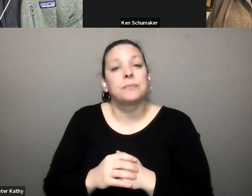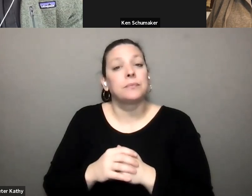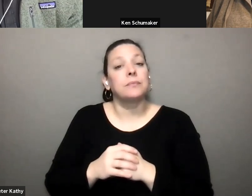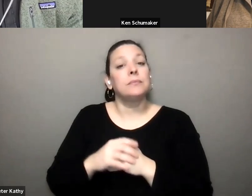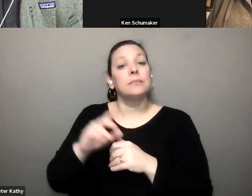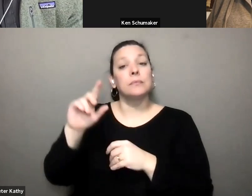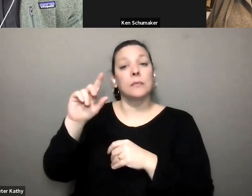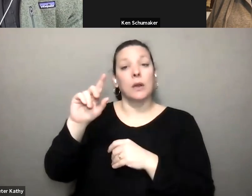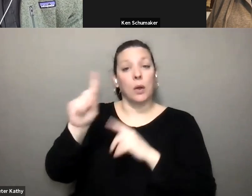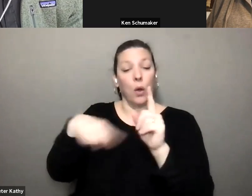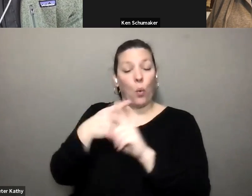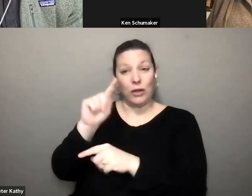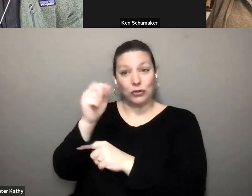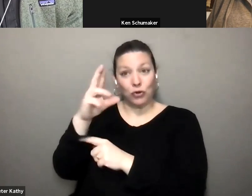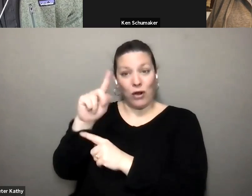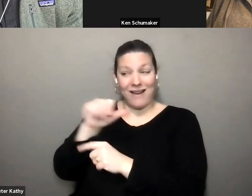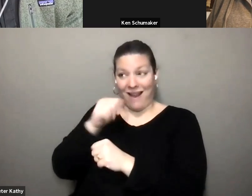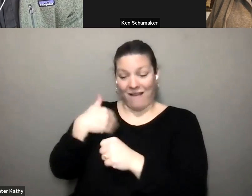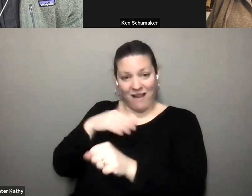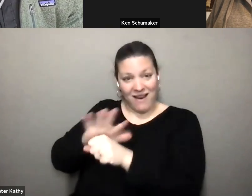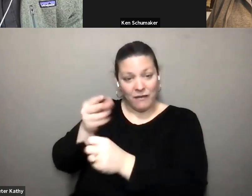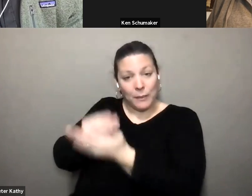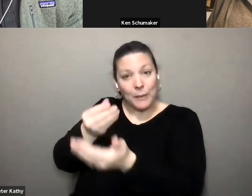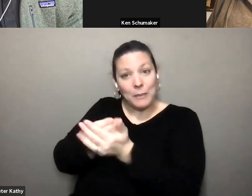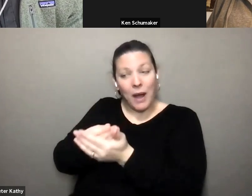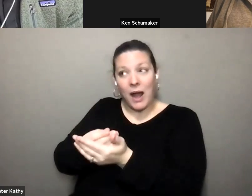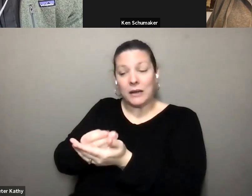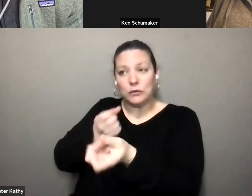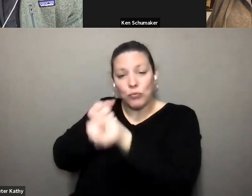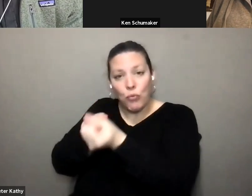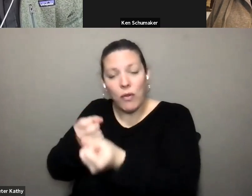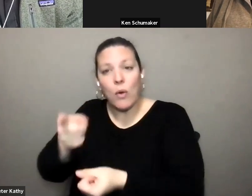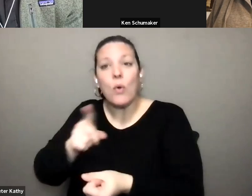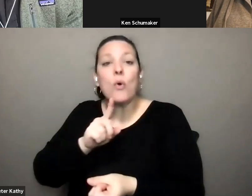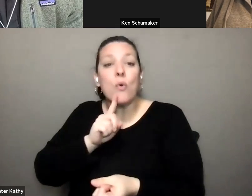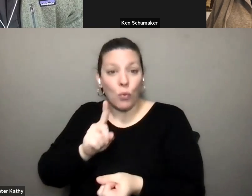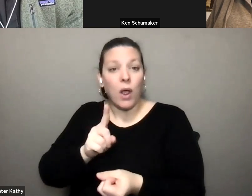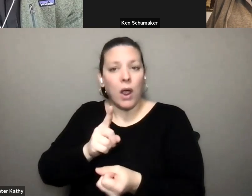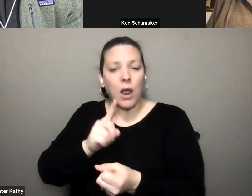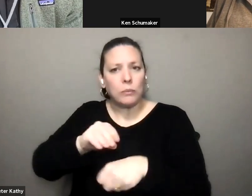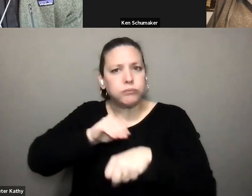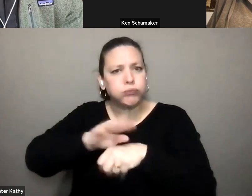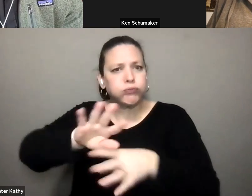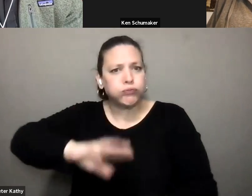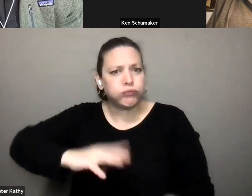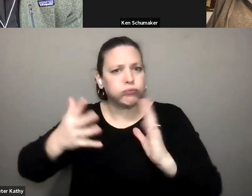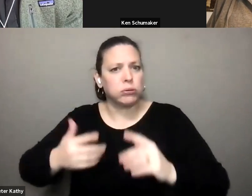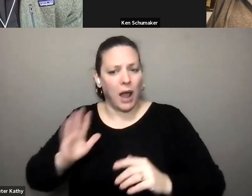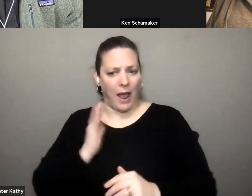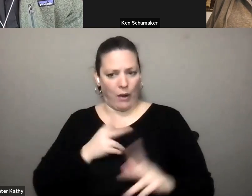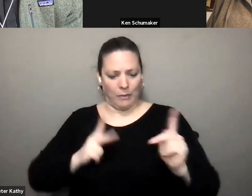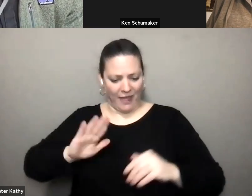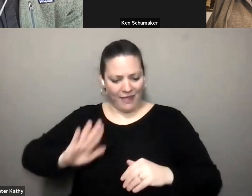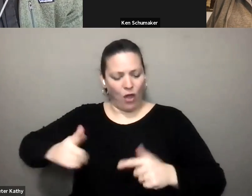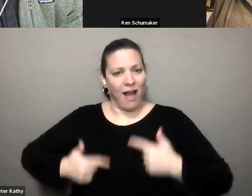is underfunded that really disrupts the lives of our people um i heard a story